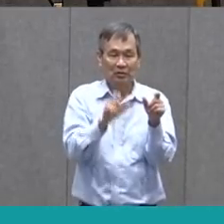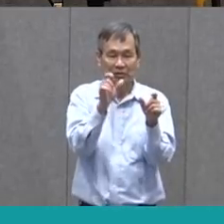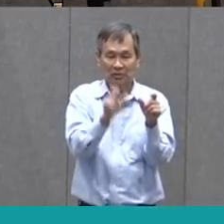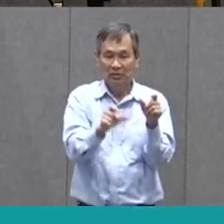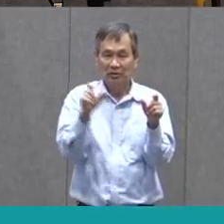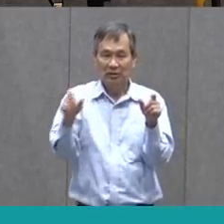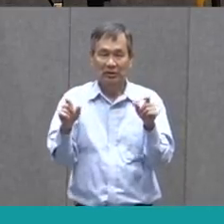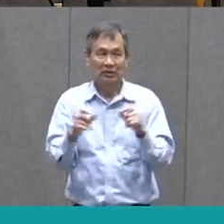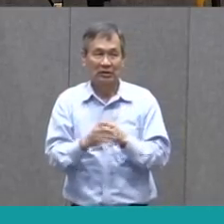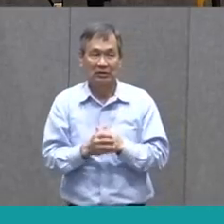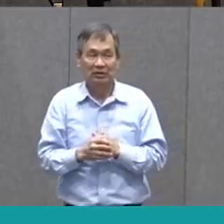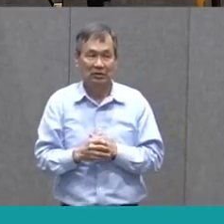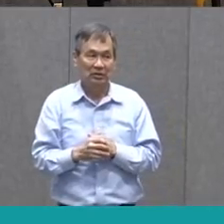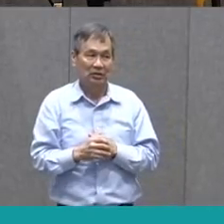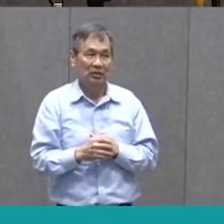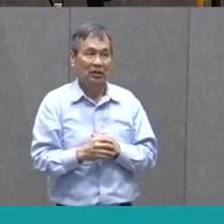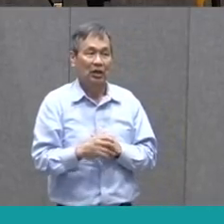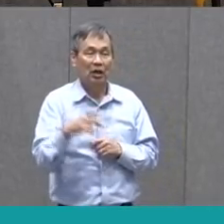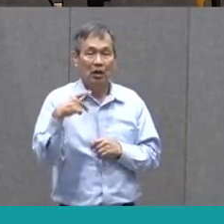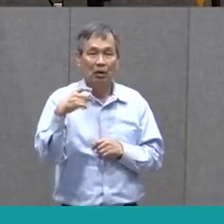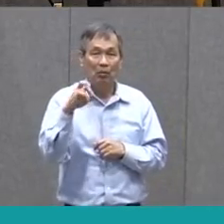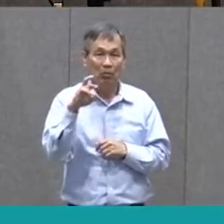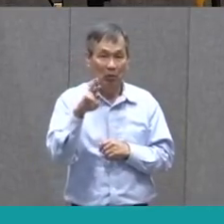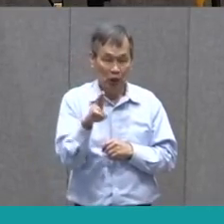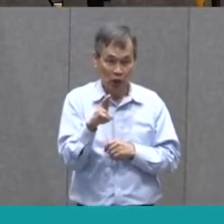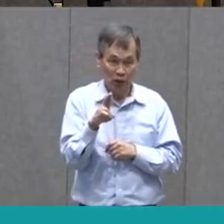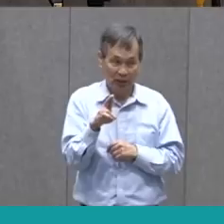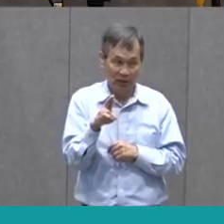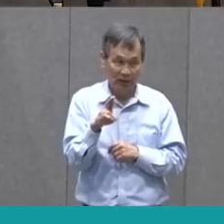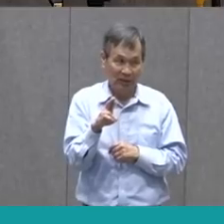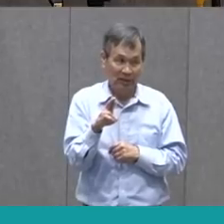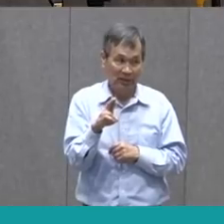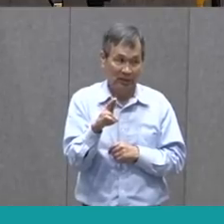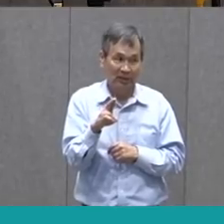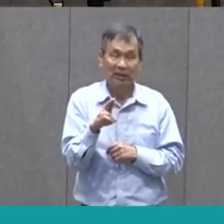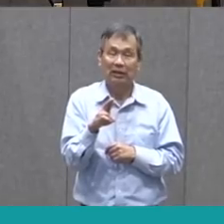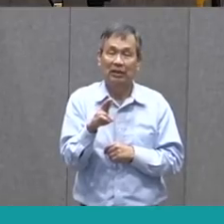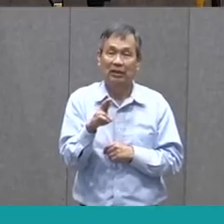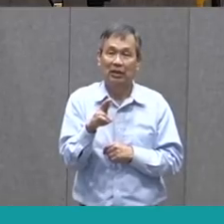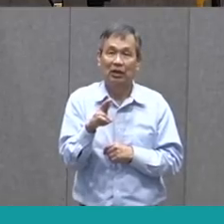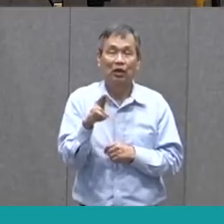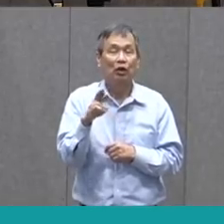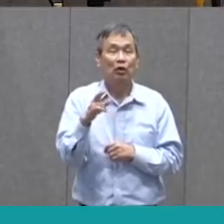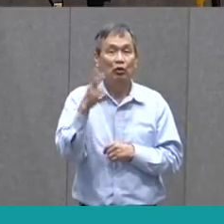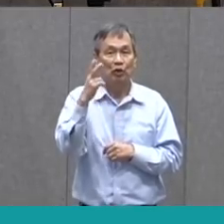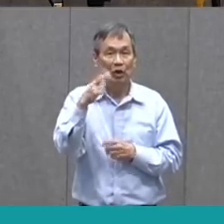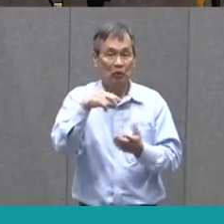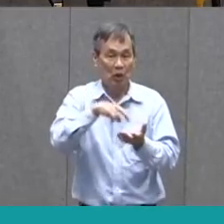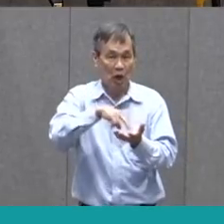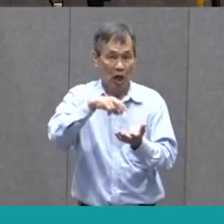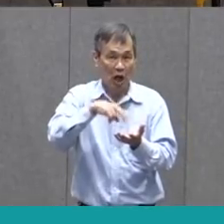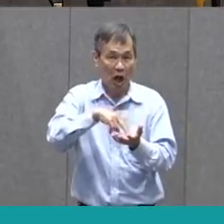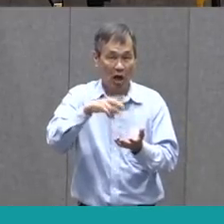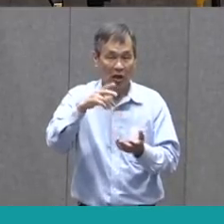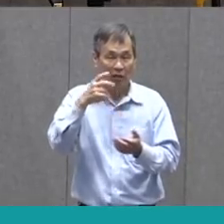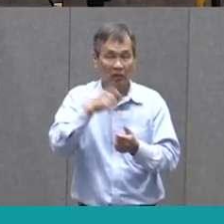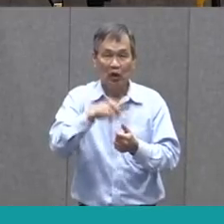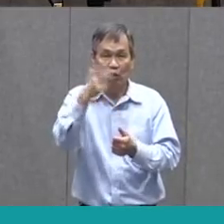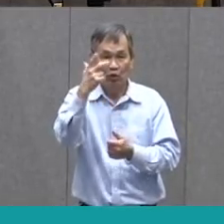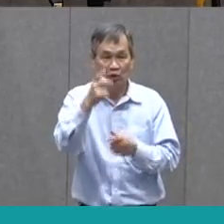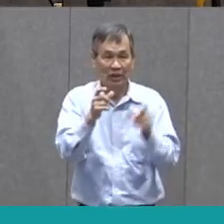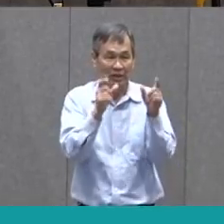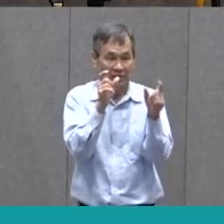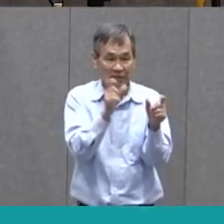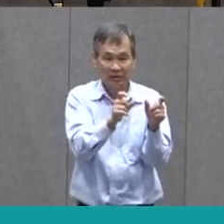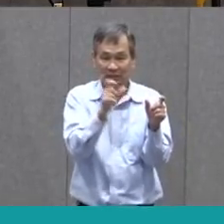-si-stent. How many syllables? Three. We're gonna hop when we say each of those syllables.